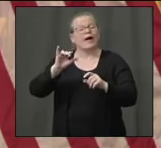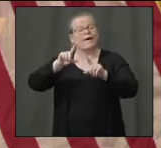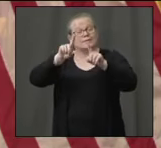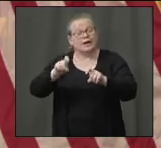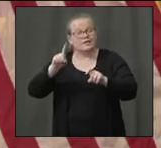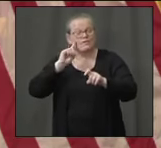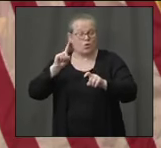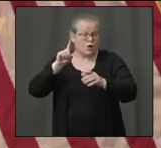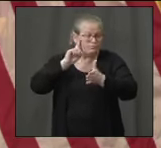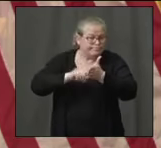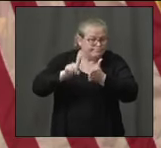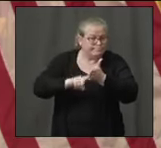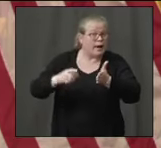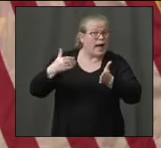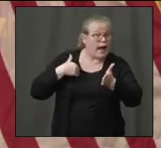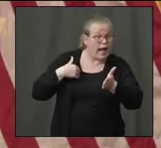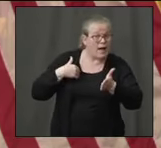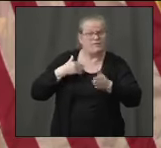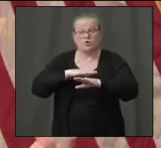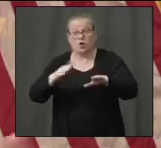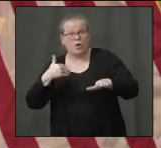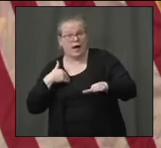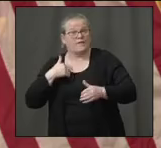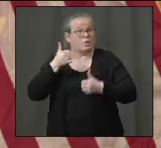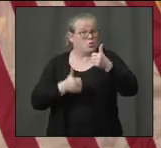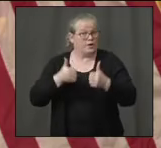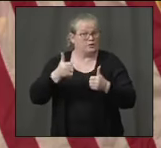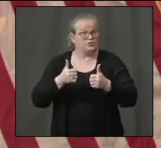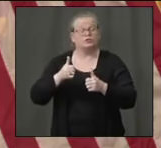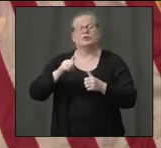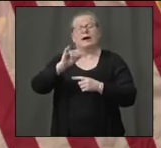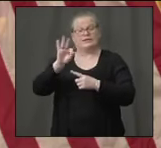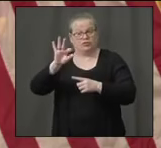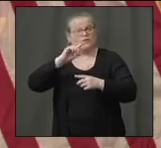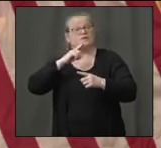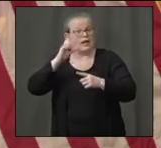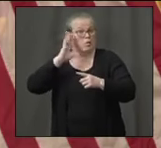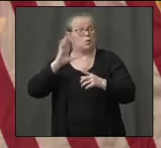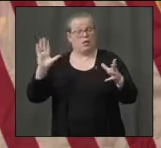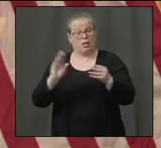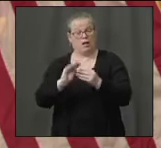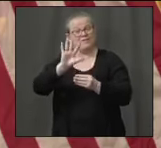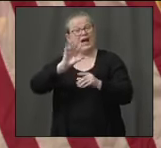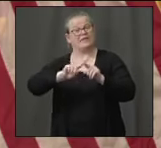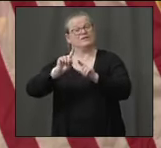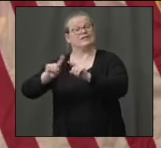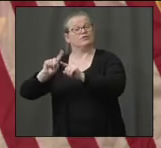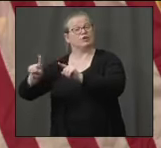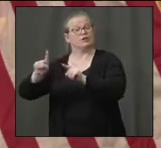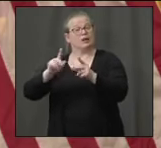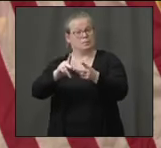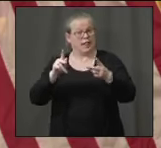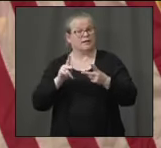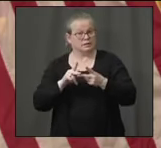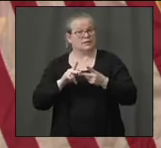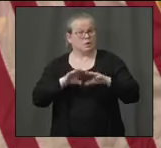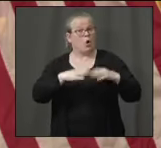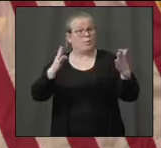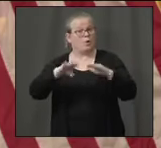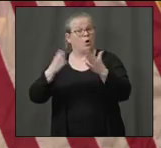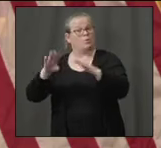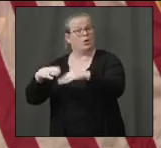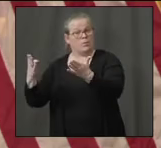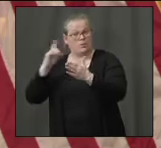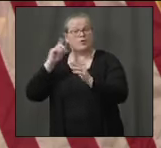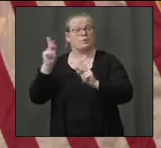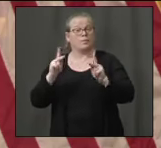ramping that up. We have five centers that will be able to greatly improve their throughput with our capabilities and Jeff's